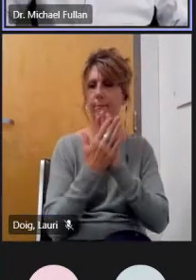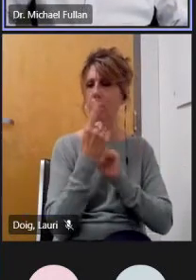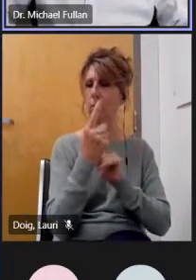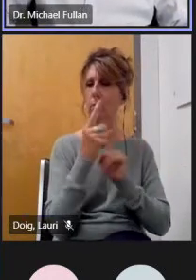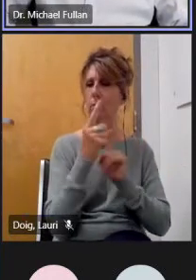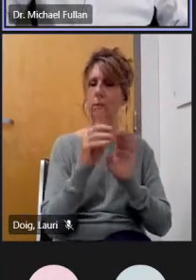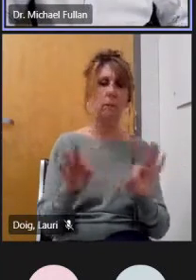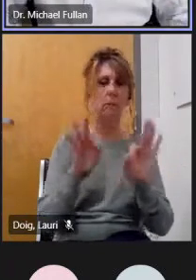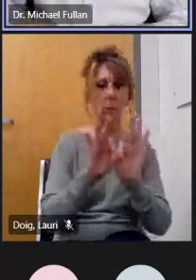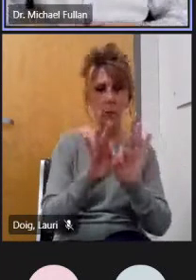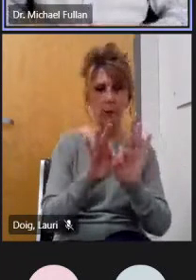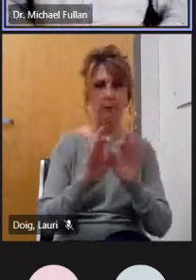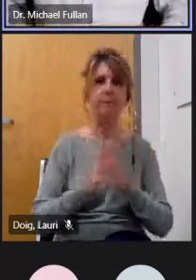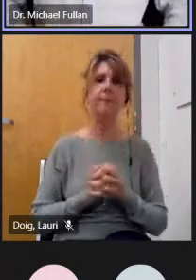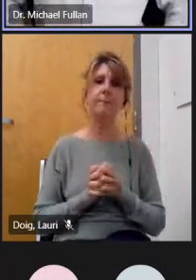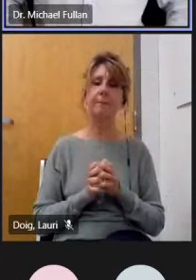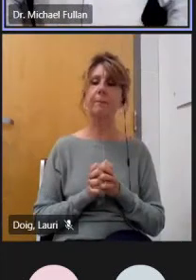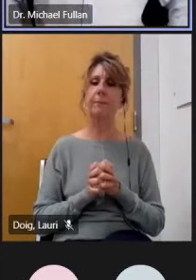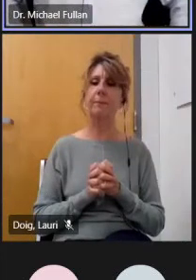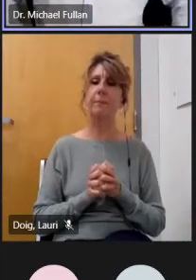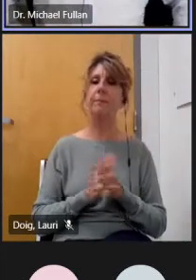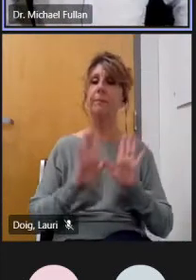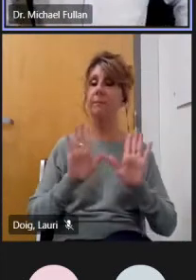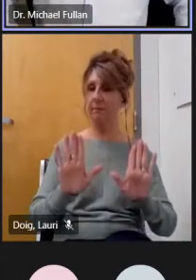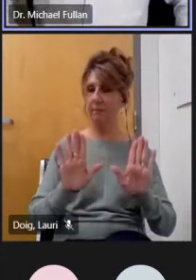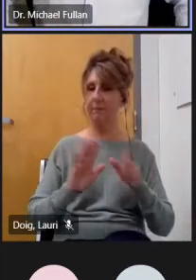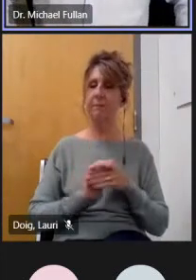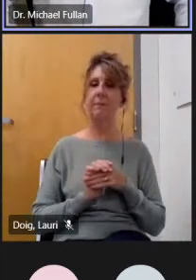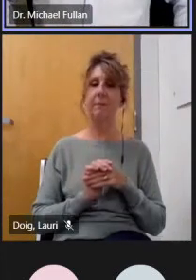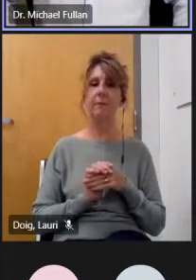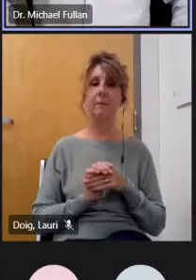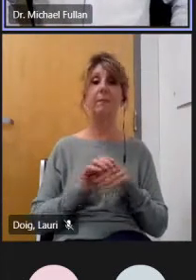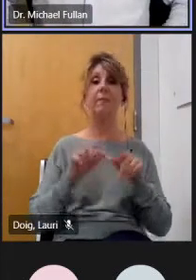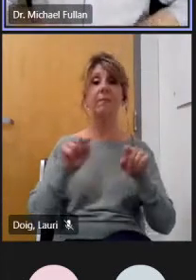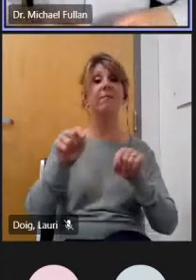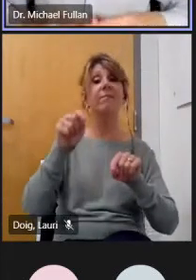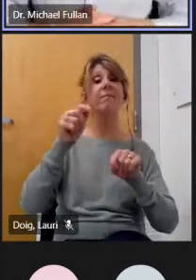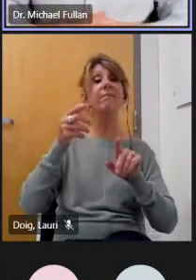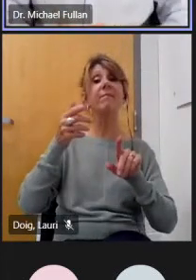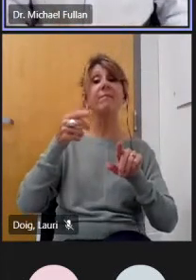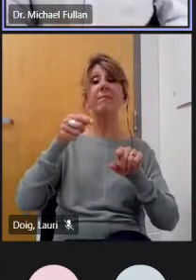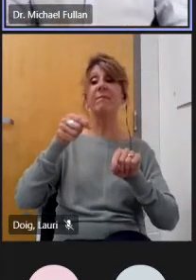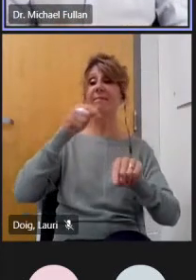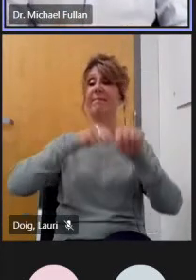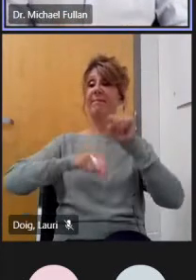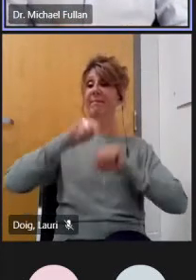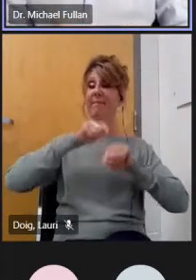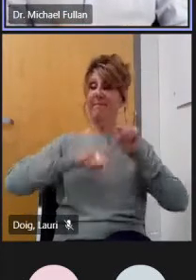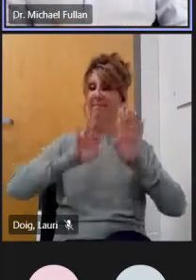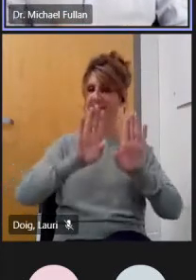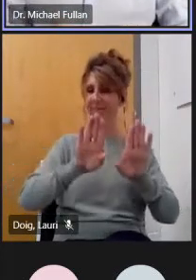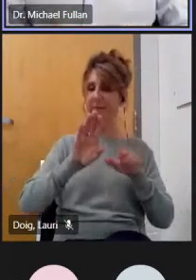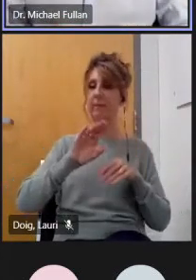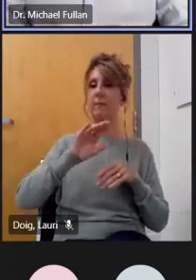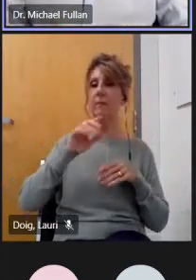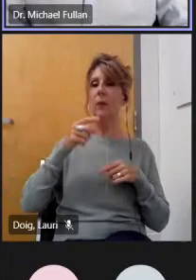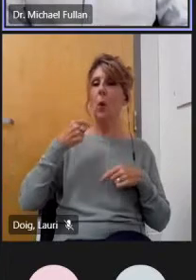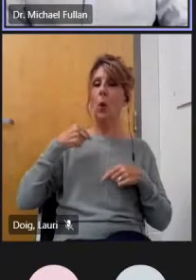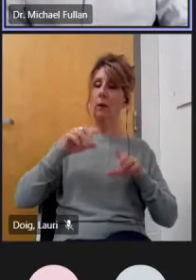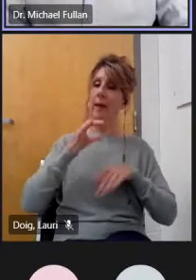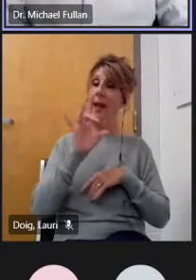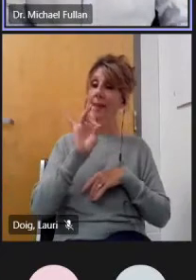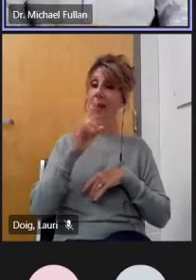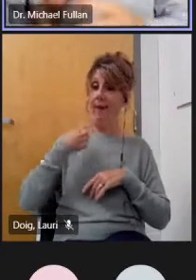for a little bit about this uh this is and since where we started joanne quinn and i and others about